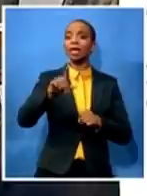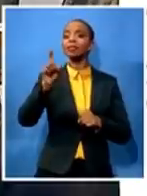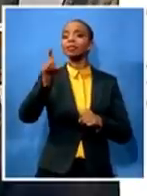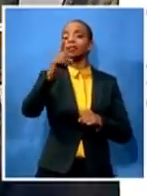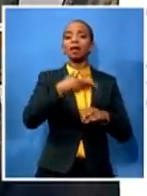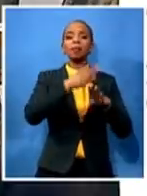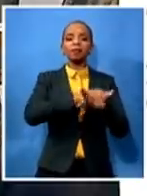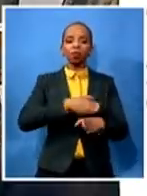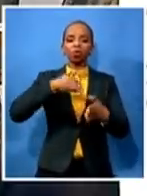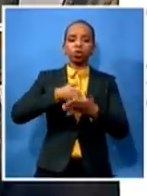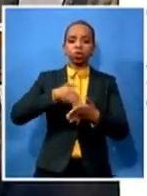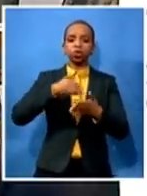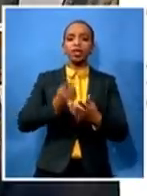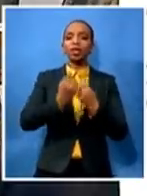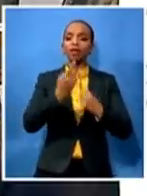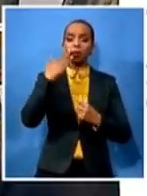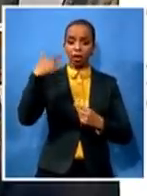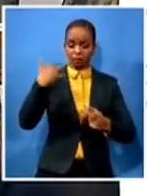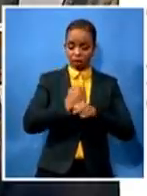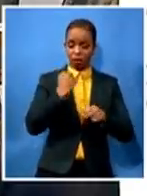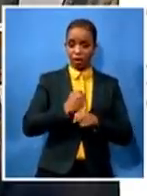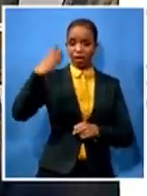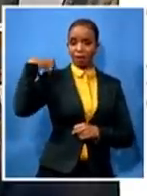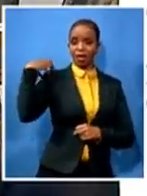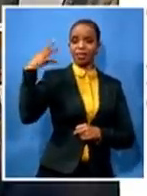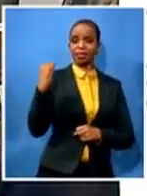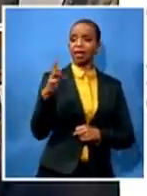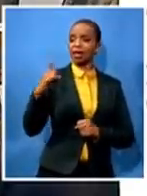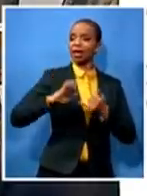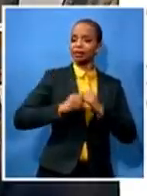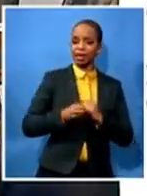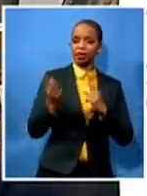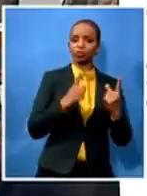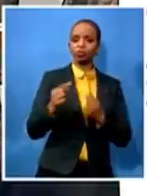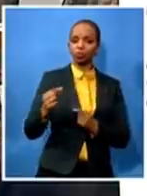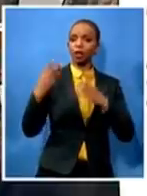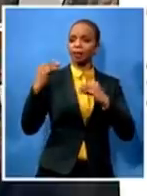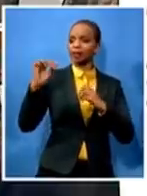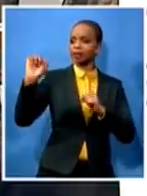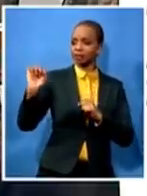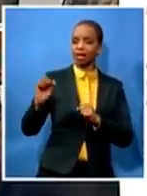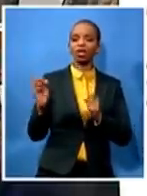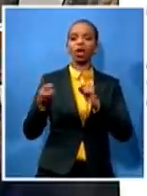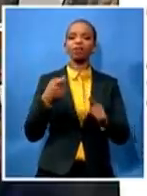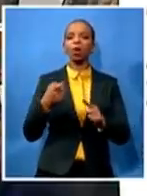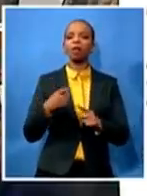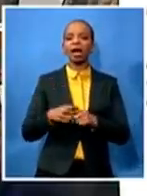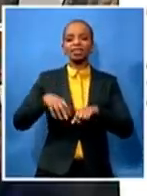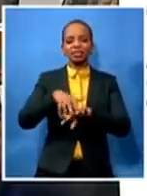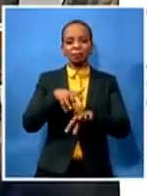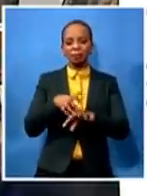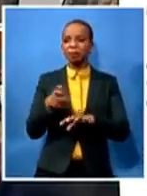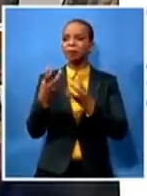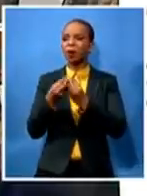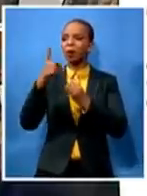he's tried to get into the business of scrap getting scrap with escom and because of the evergreen projects in escom